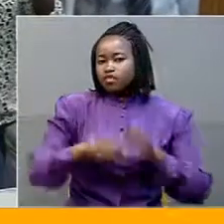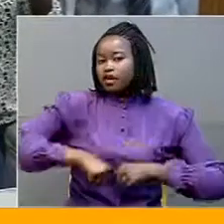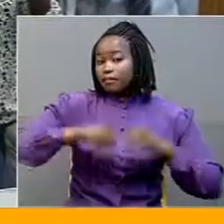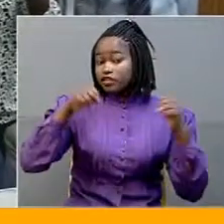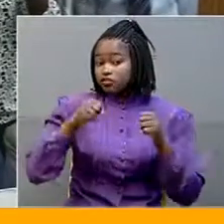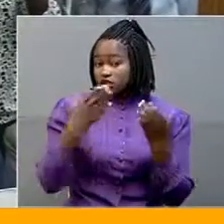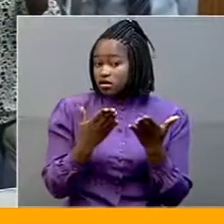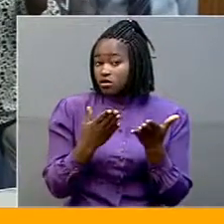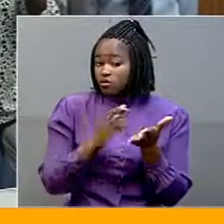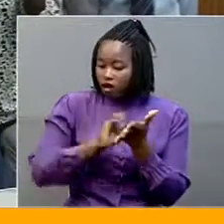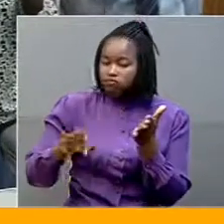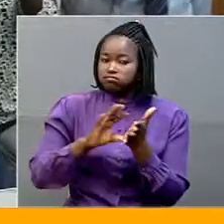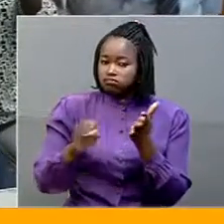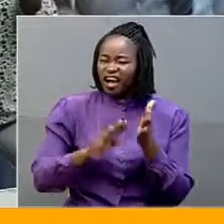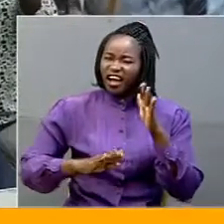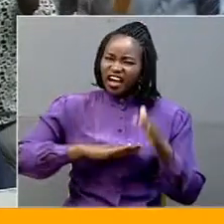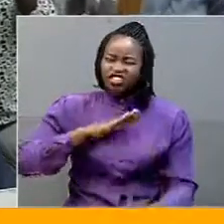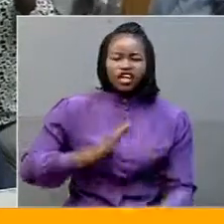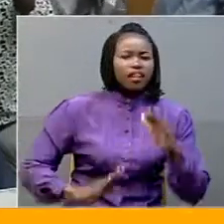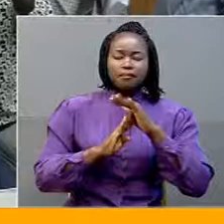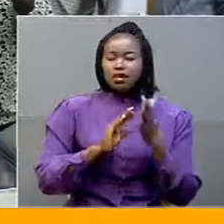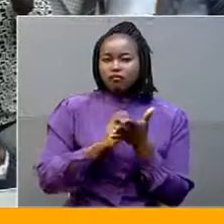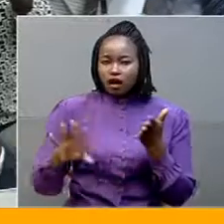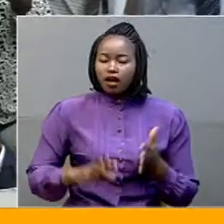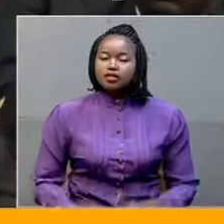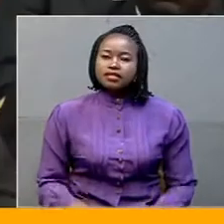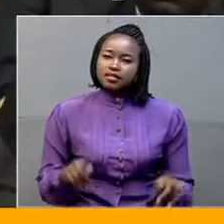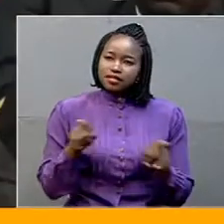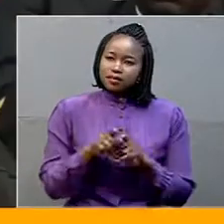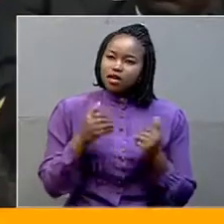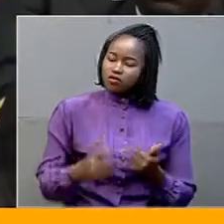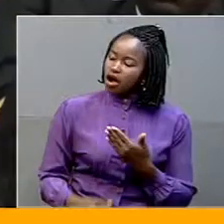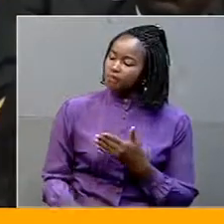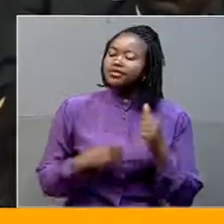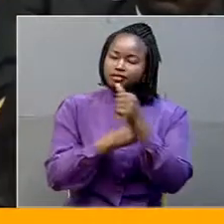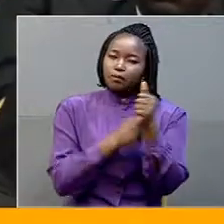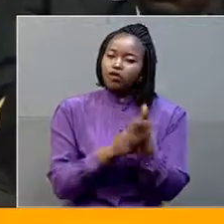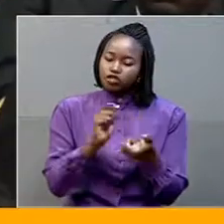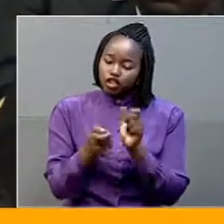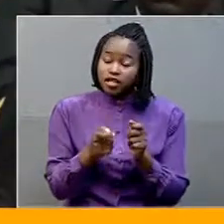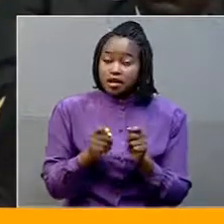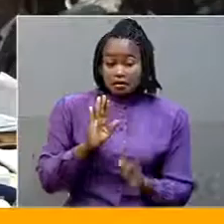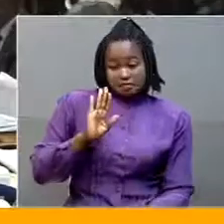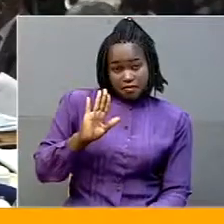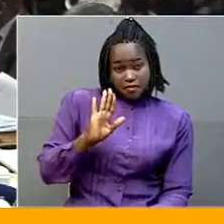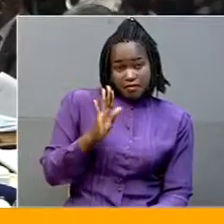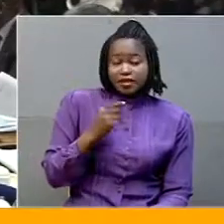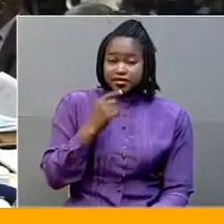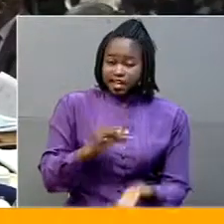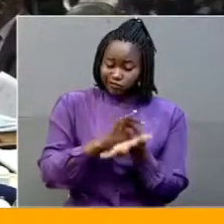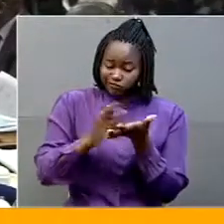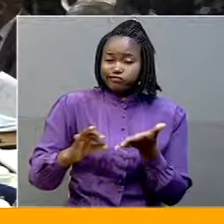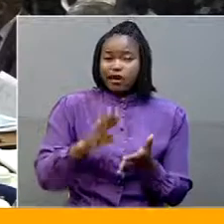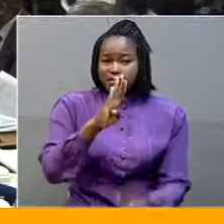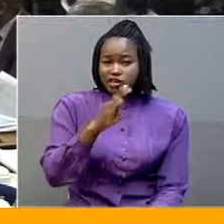Twenty out of twenty-nine members of the Legal and Parliamentary Affairs Committee supported the amendment. In their justification to delete Paragraph B from